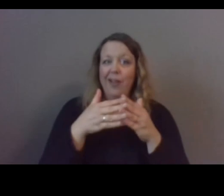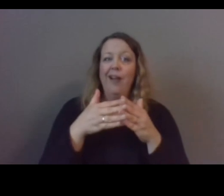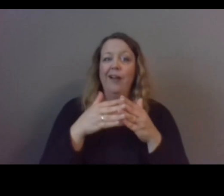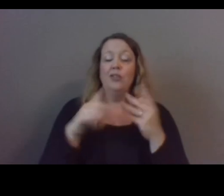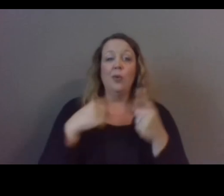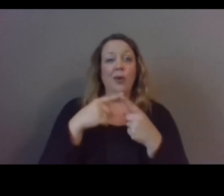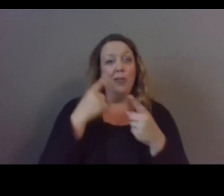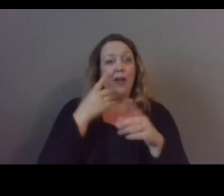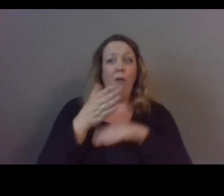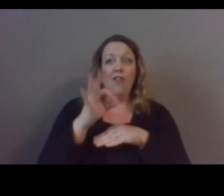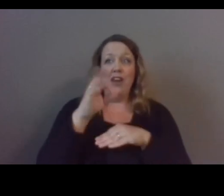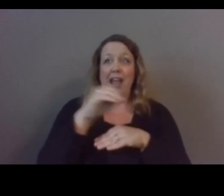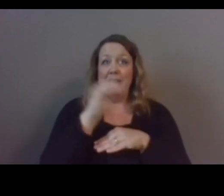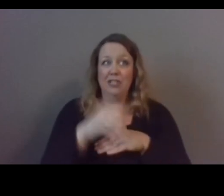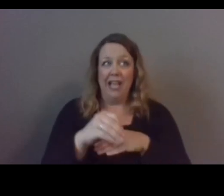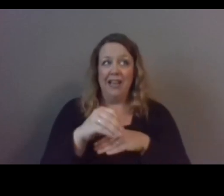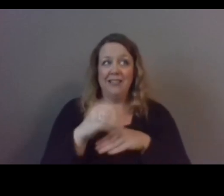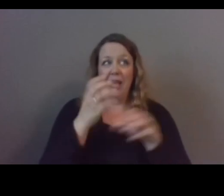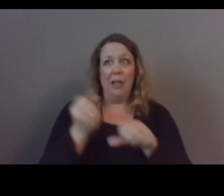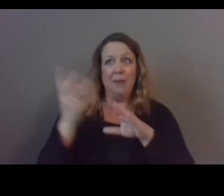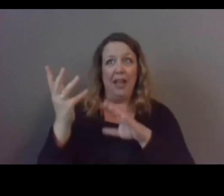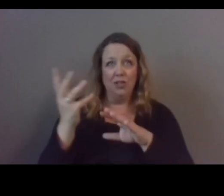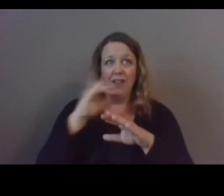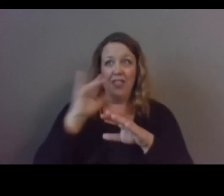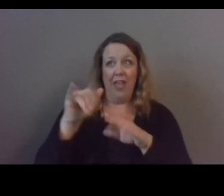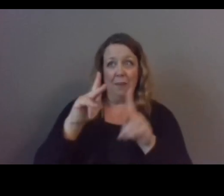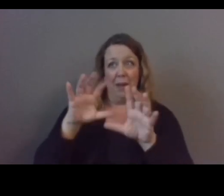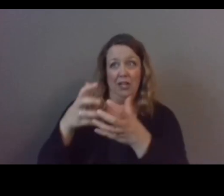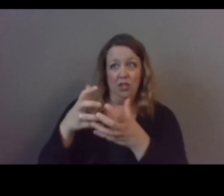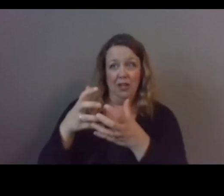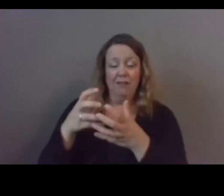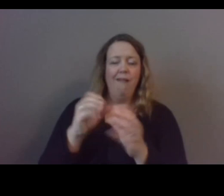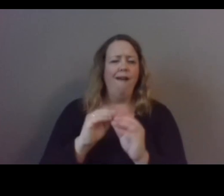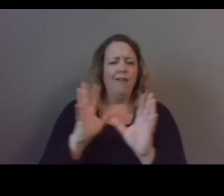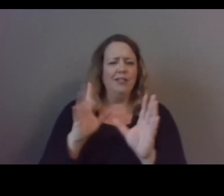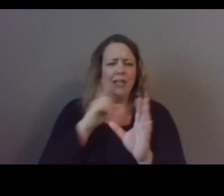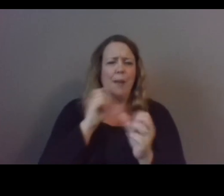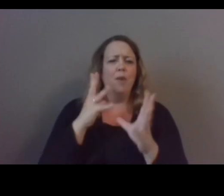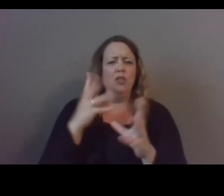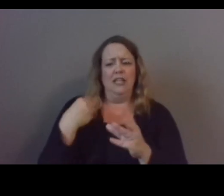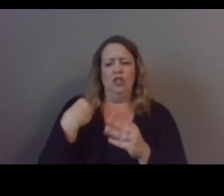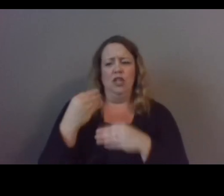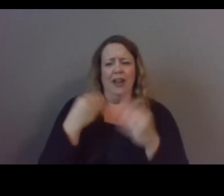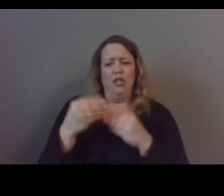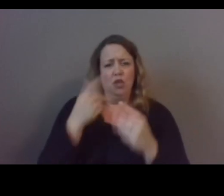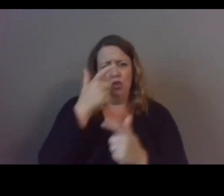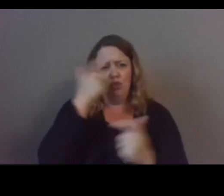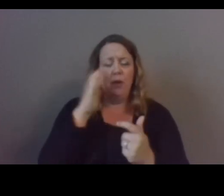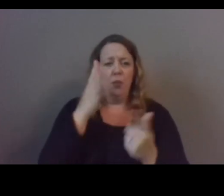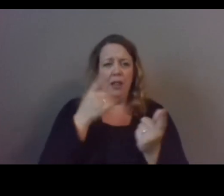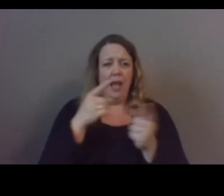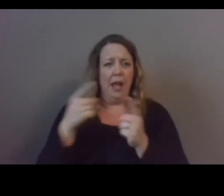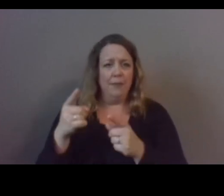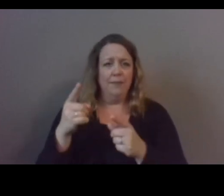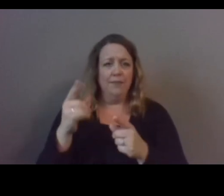over 90 elimination of a population obviously multi-generational trauma will occur and as an old